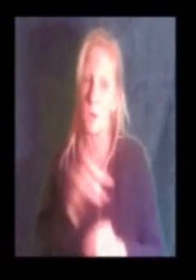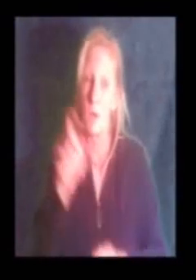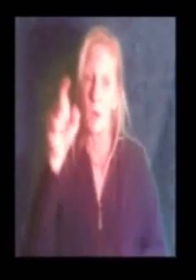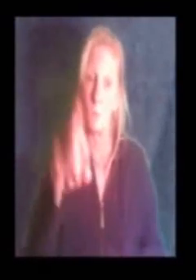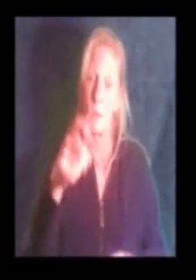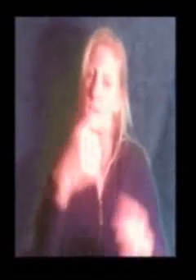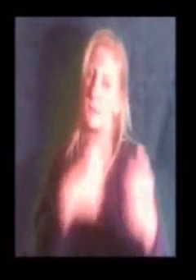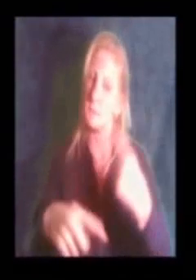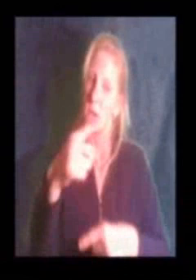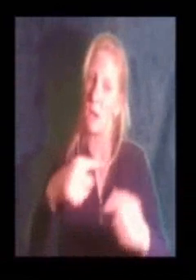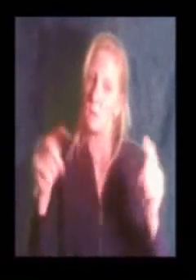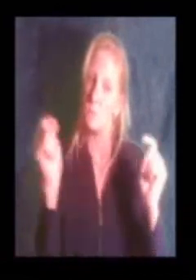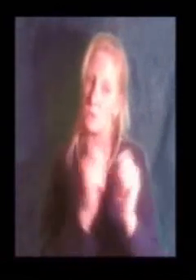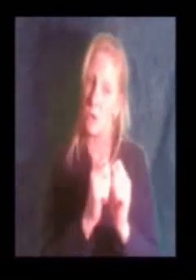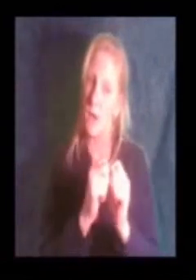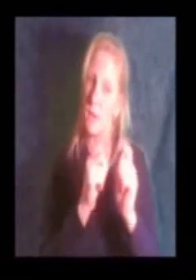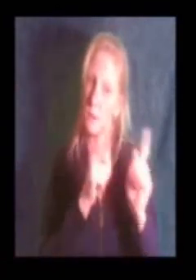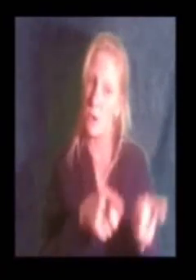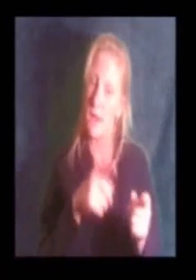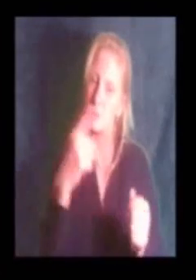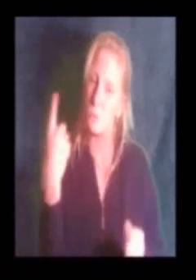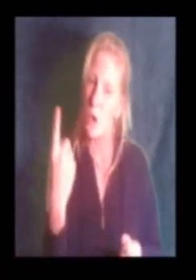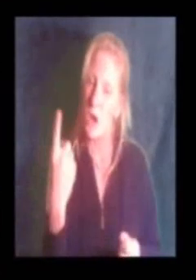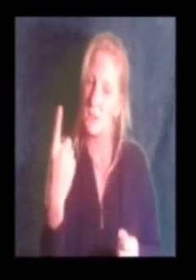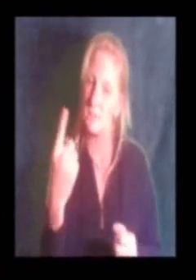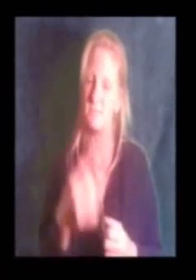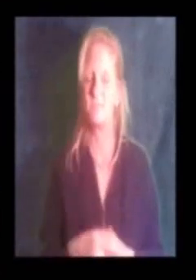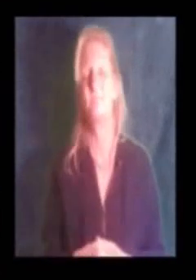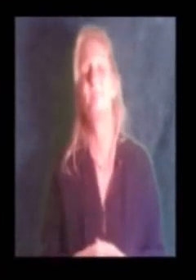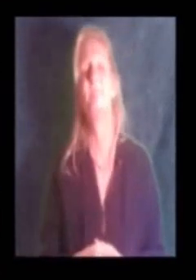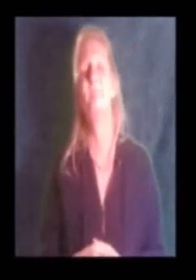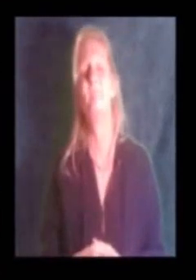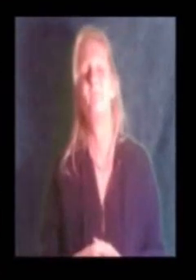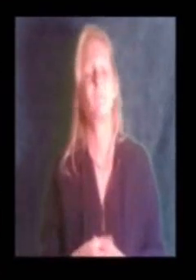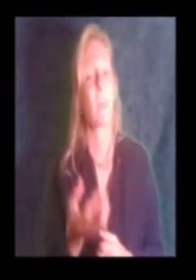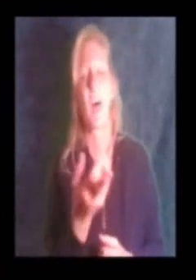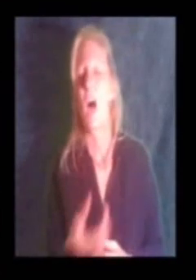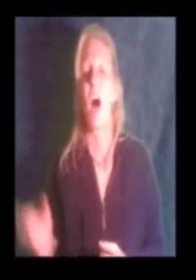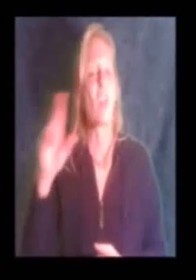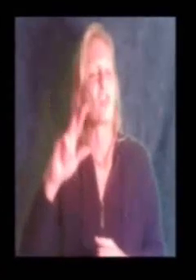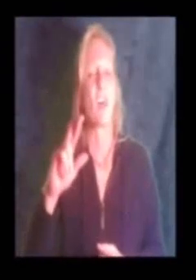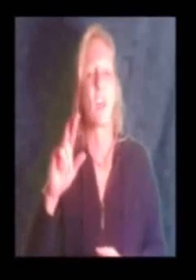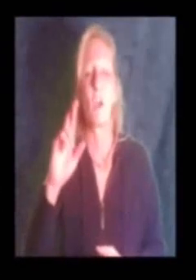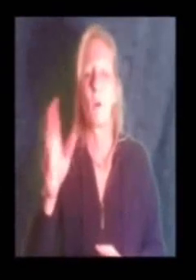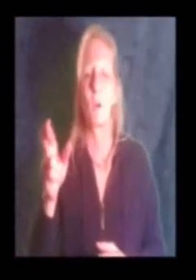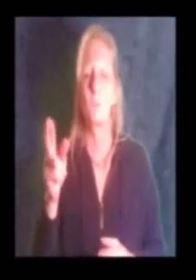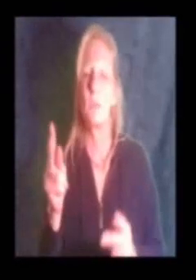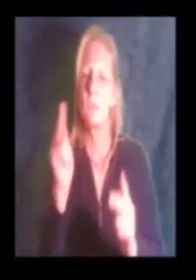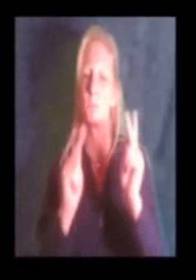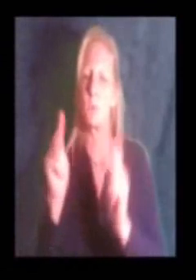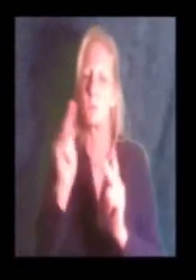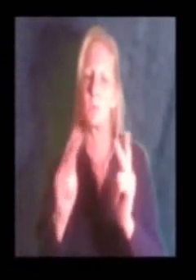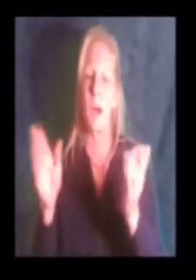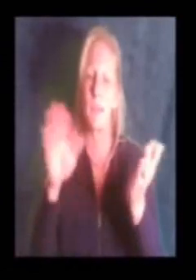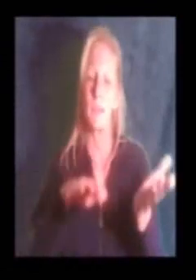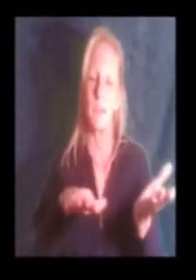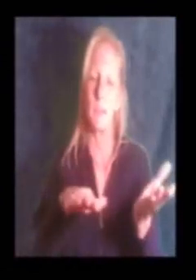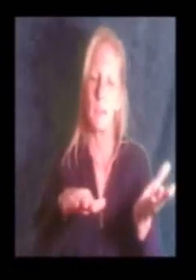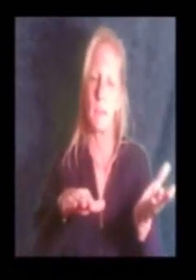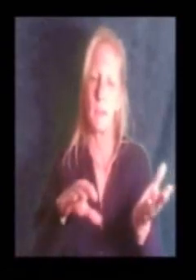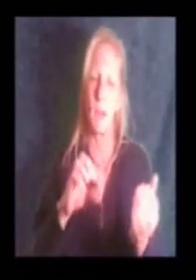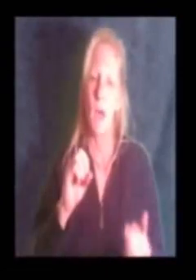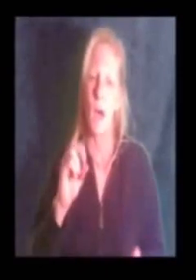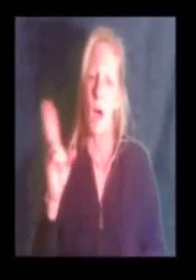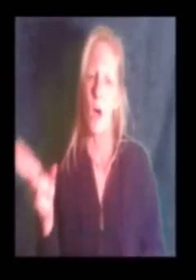world must come together as one There are people dying